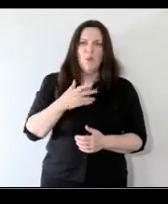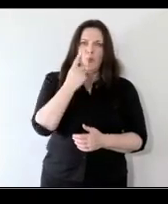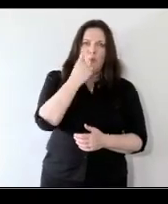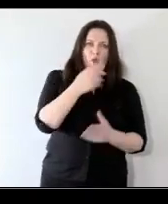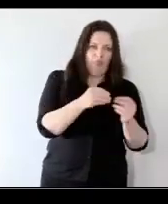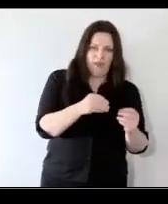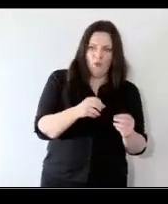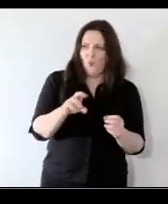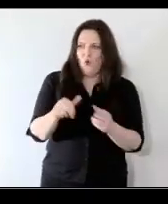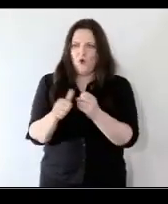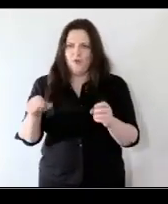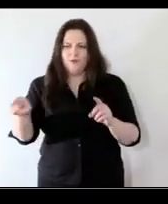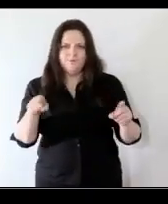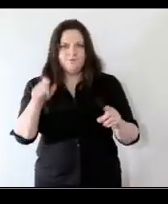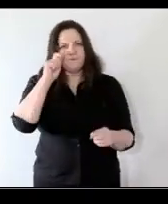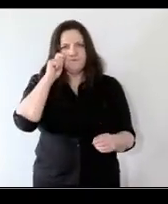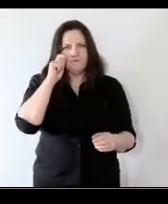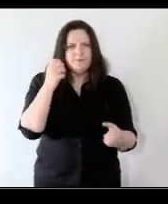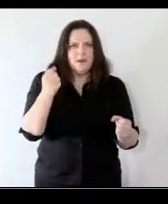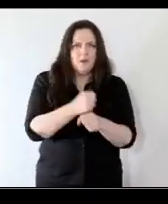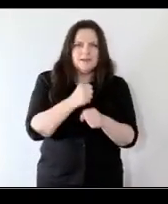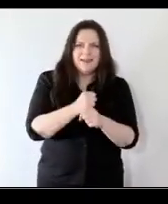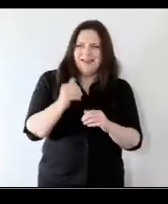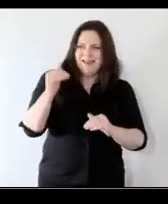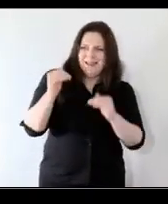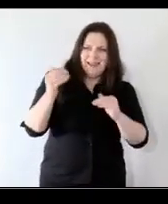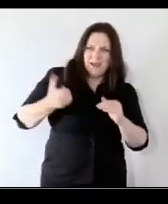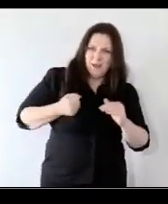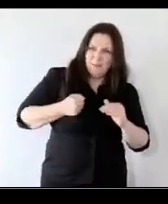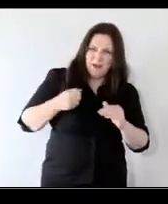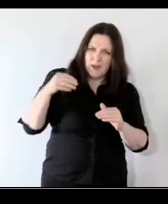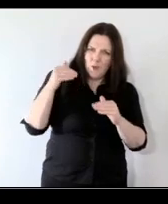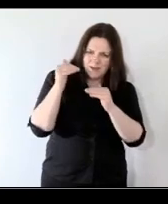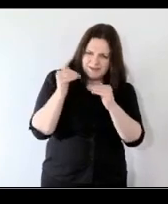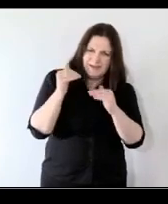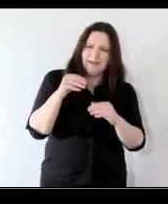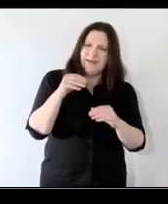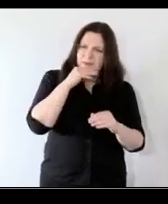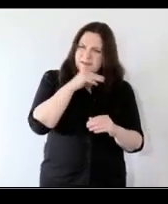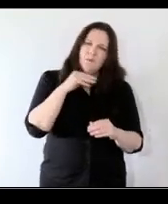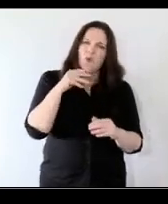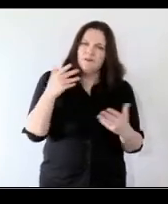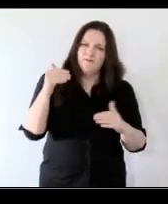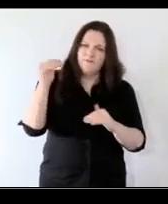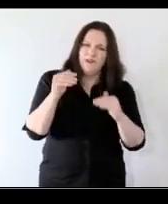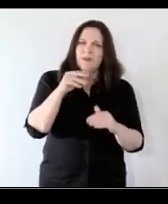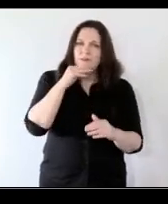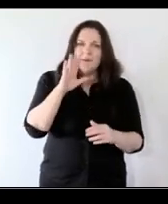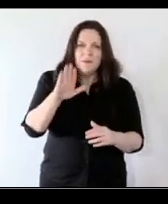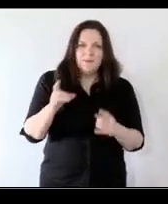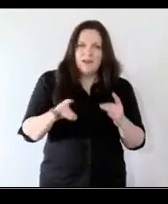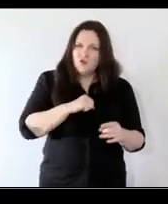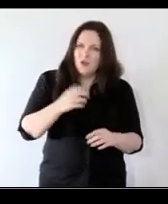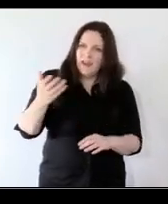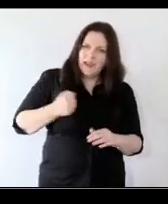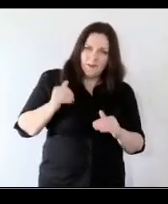but would the panel think that mitigating the effects of income equality is paramount or is there a need to ensure actual income equality